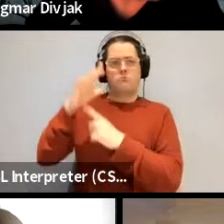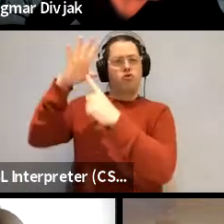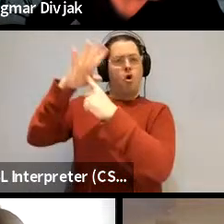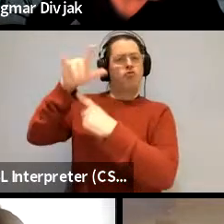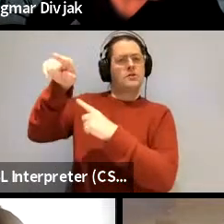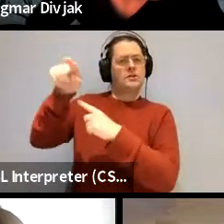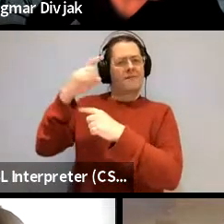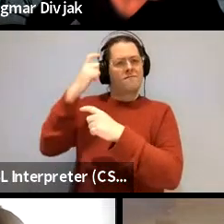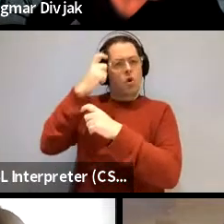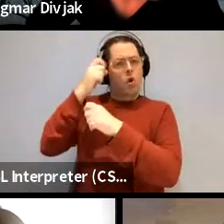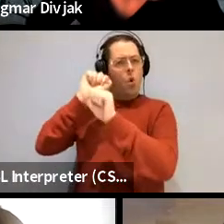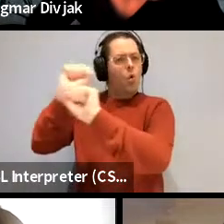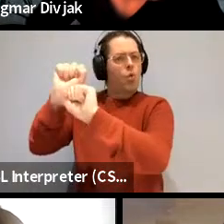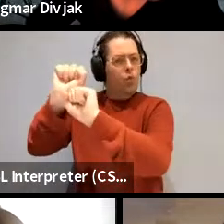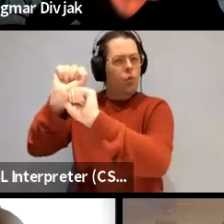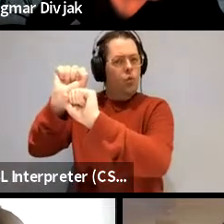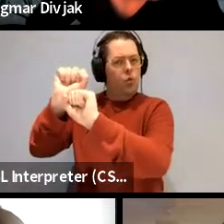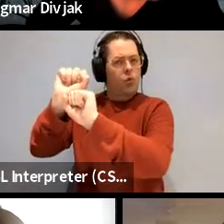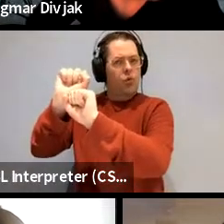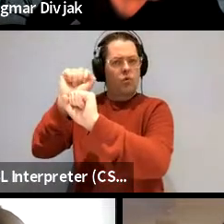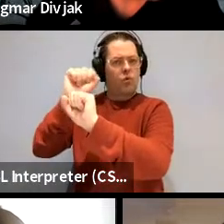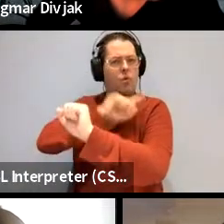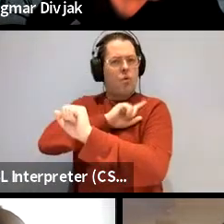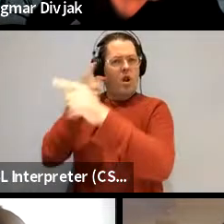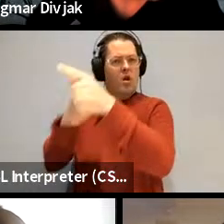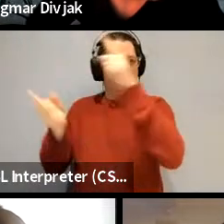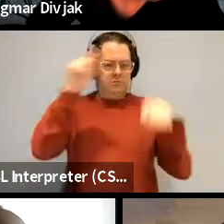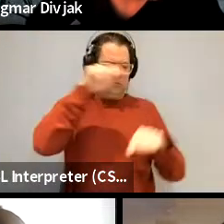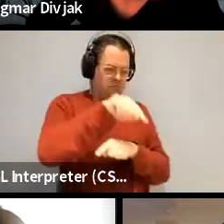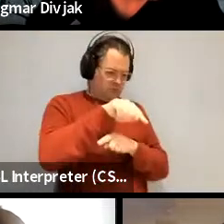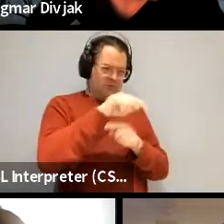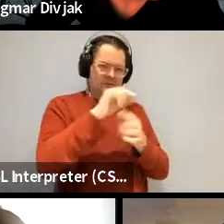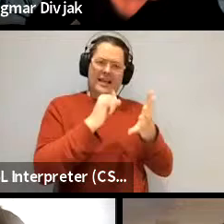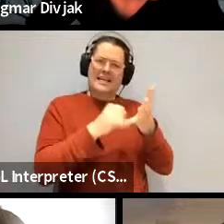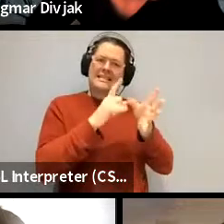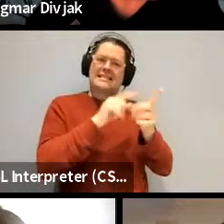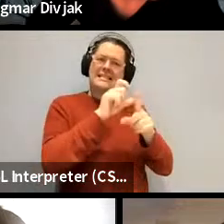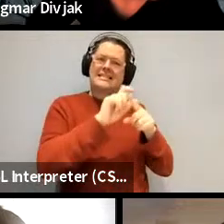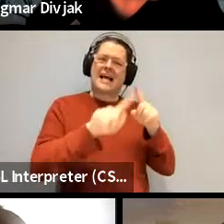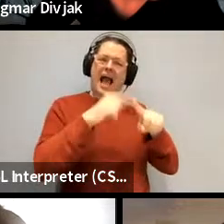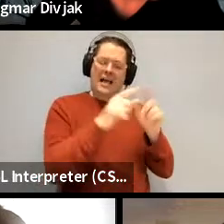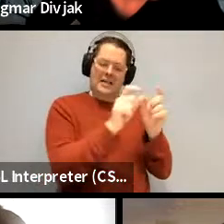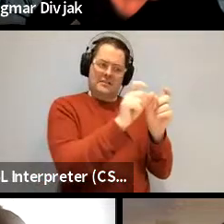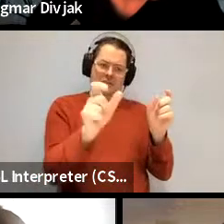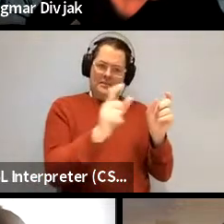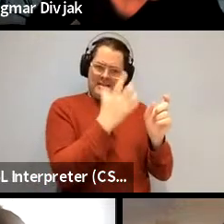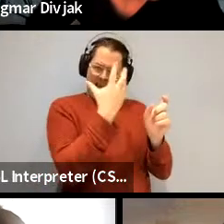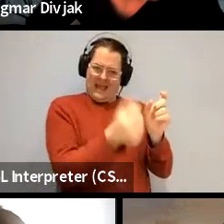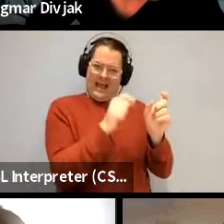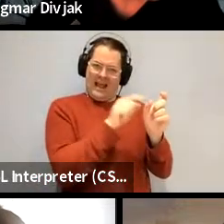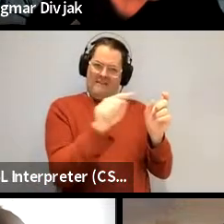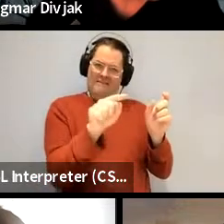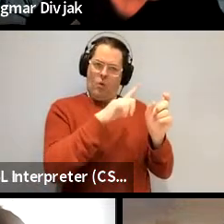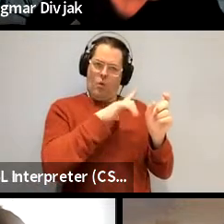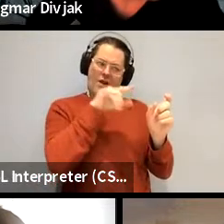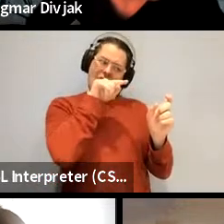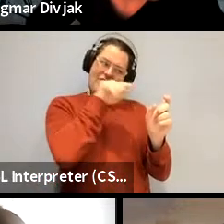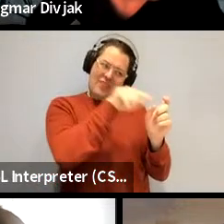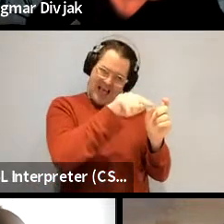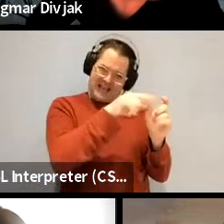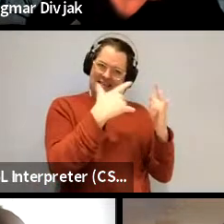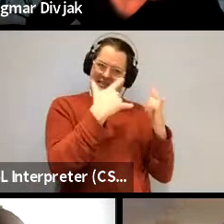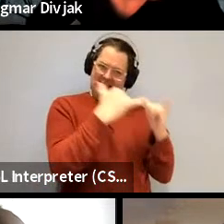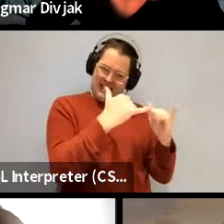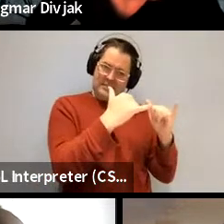over ah look at this lovely syntactic pattern that i know is there and i can like then test and see what